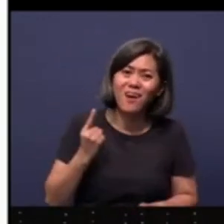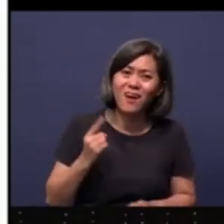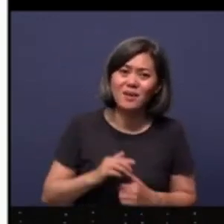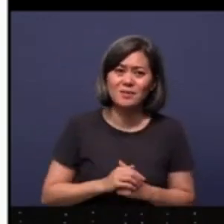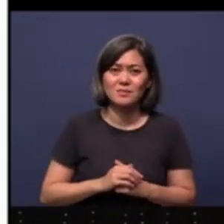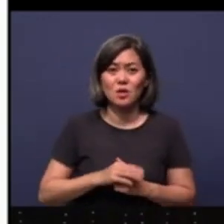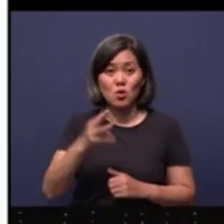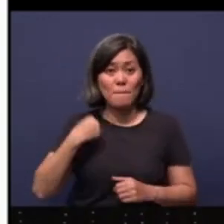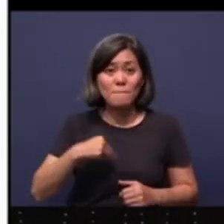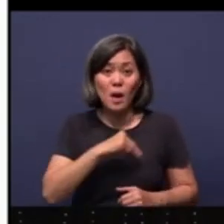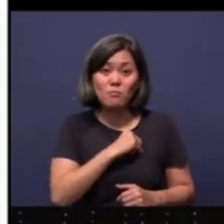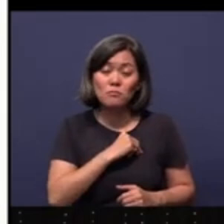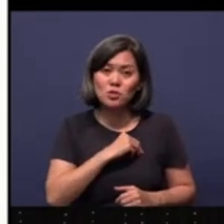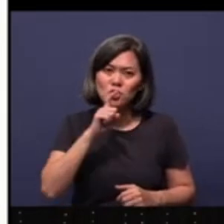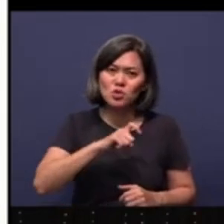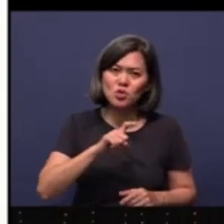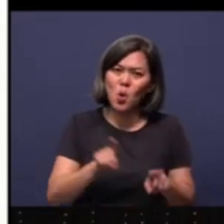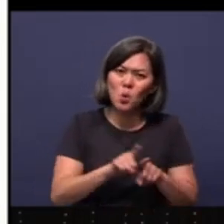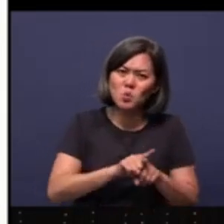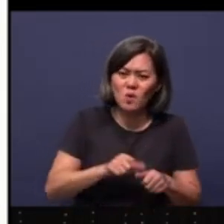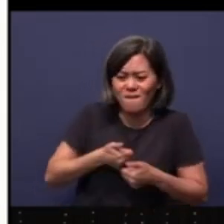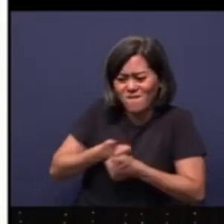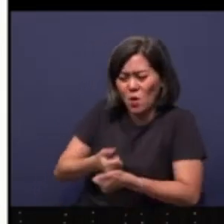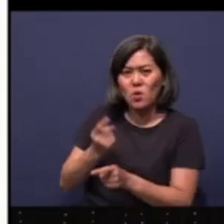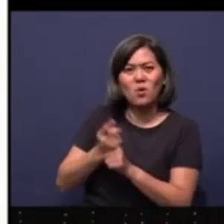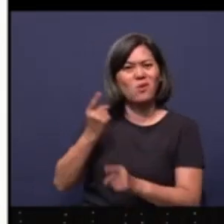Your membership should also follow, right?